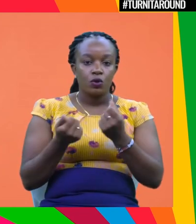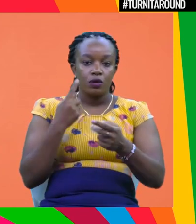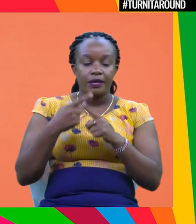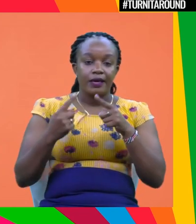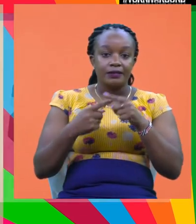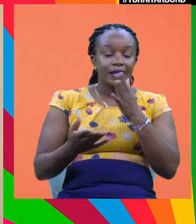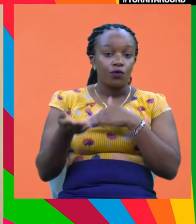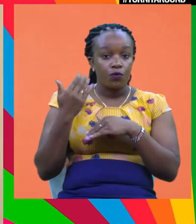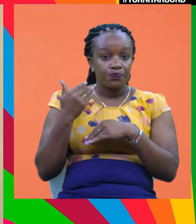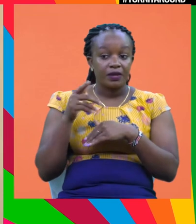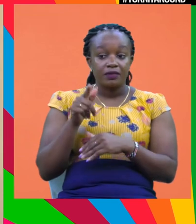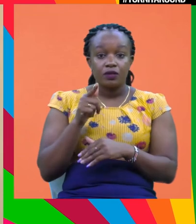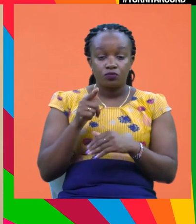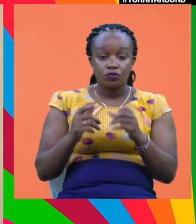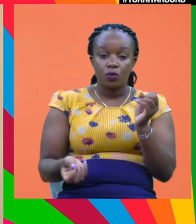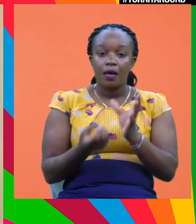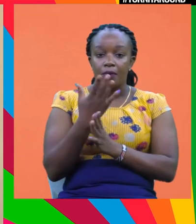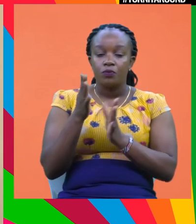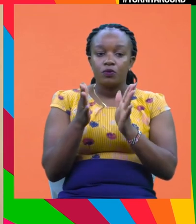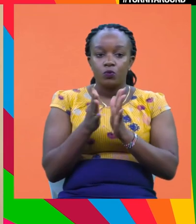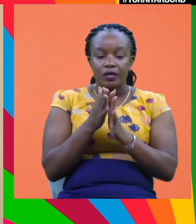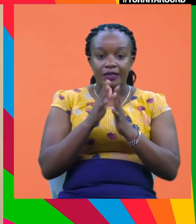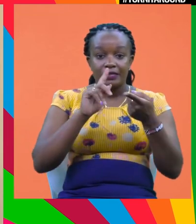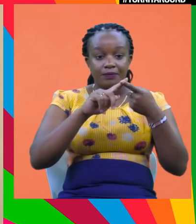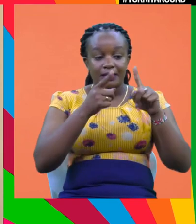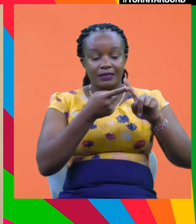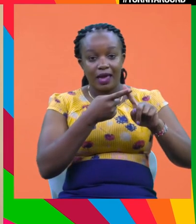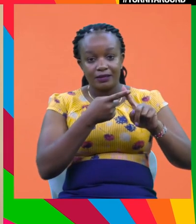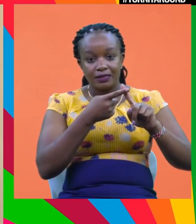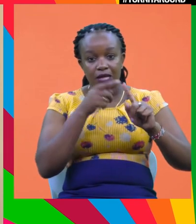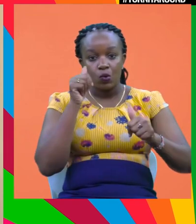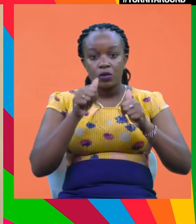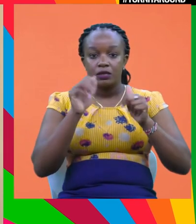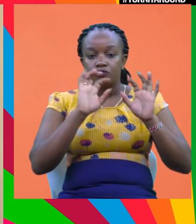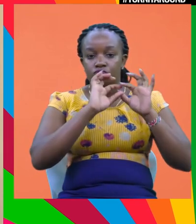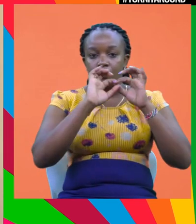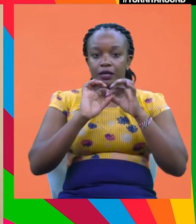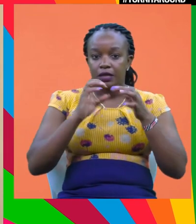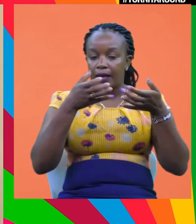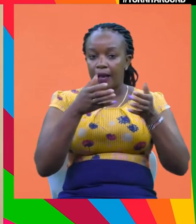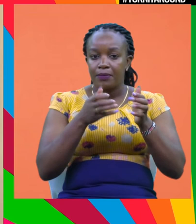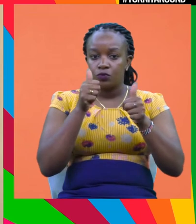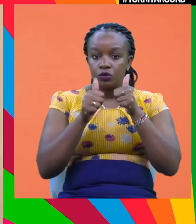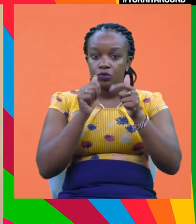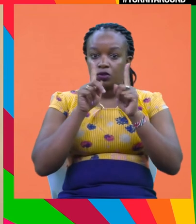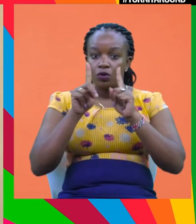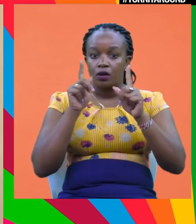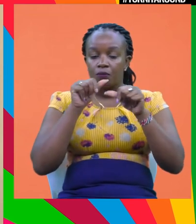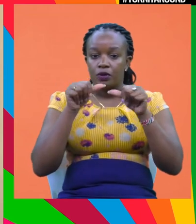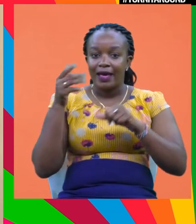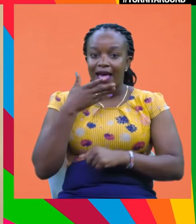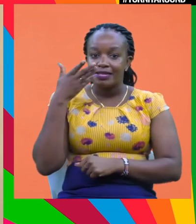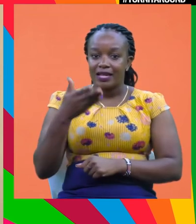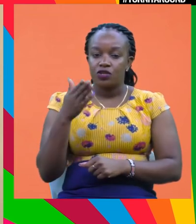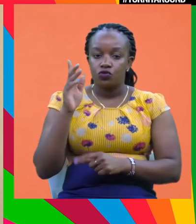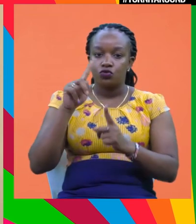is to come up with a set of standards. And if a corporation or company that you're talking about is